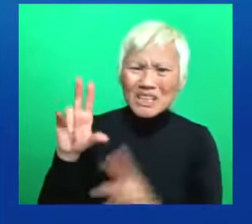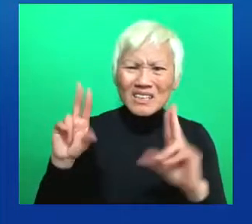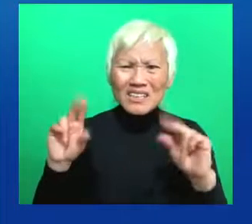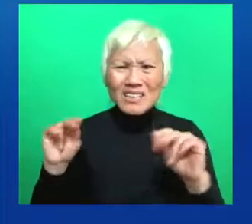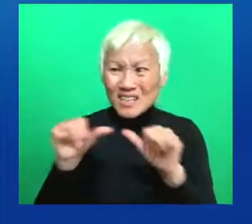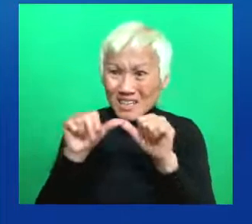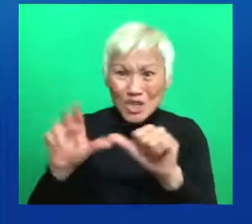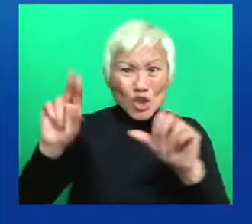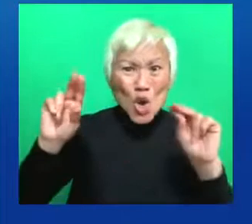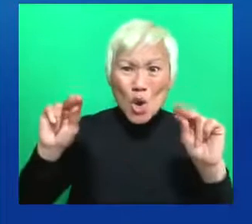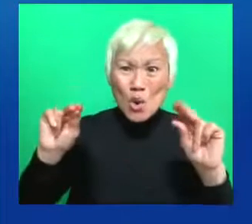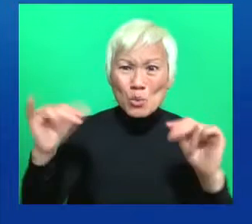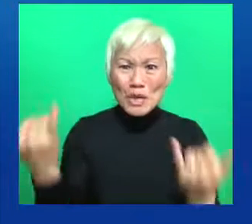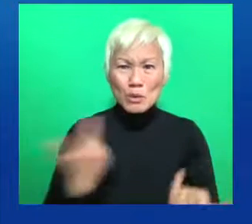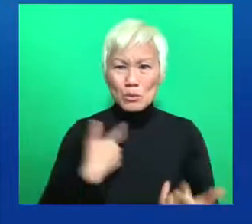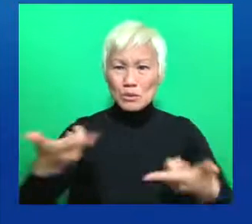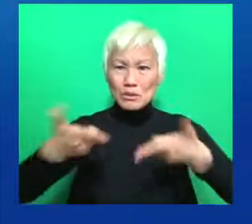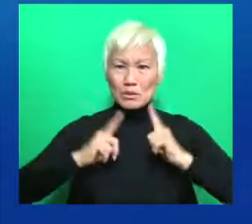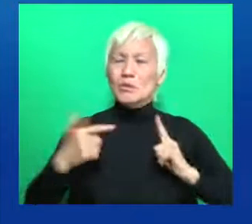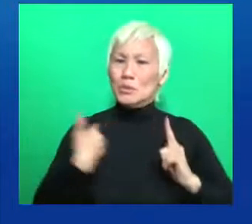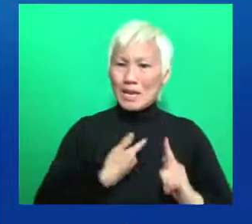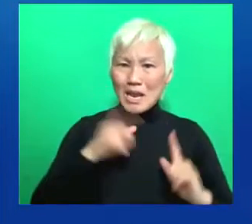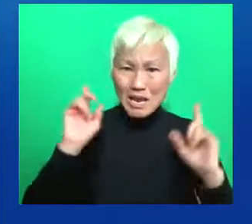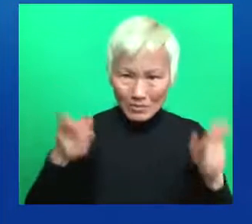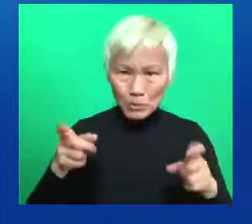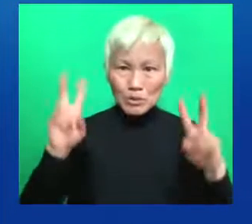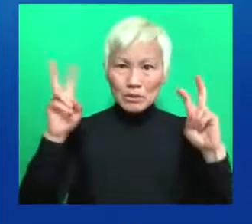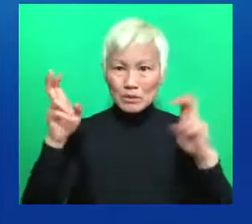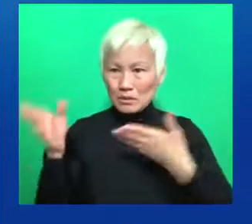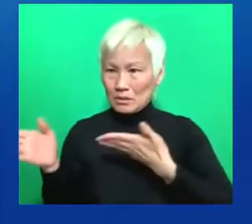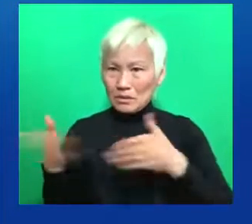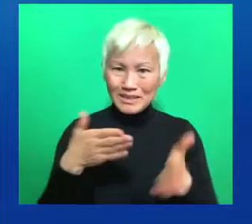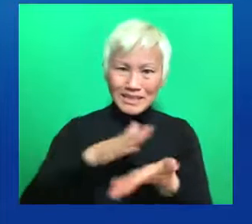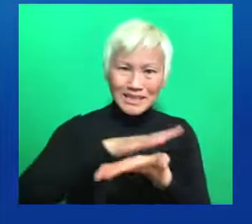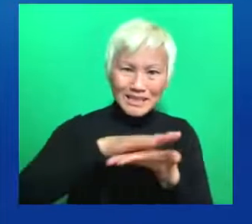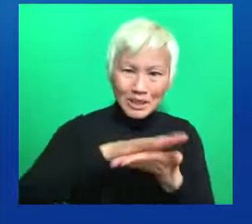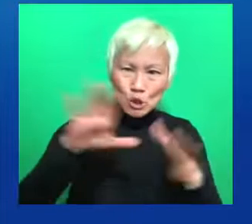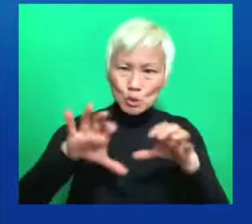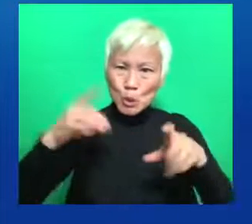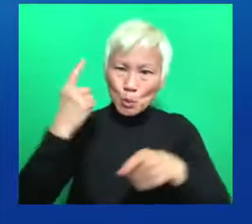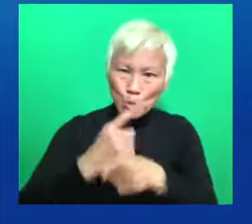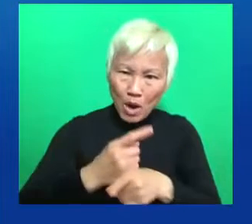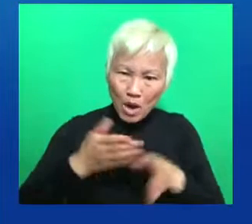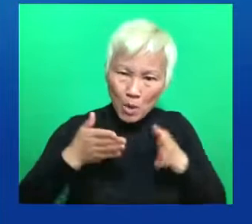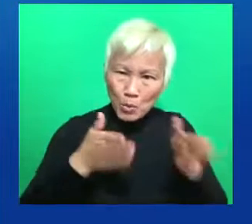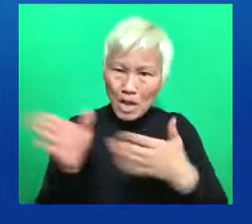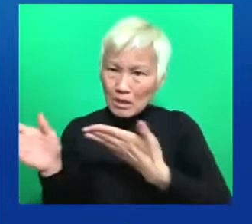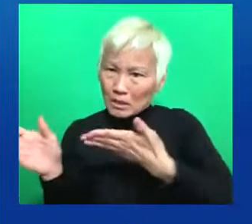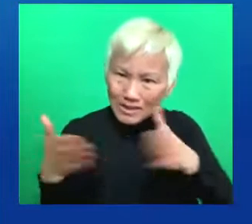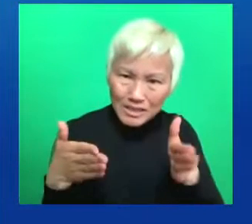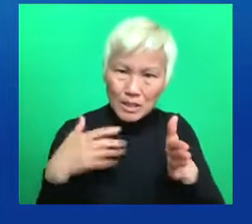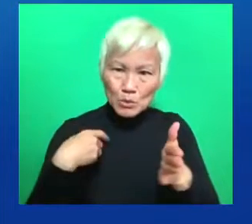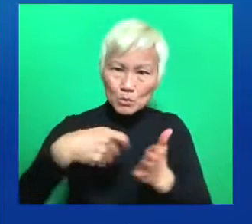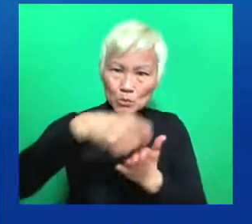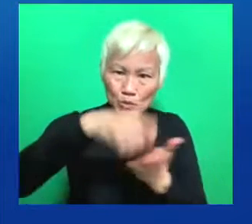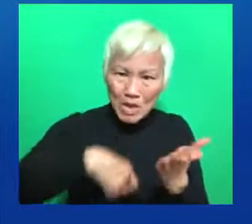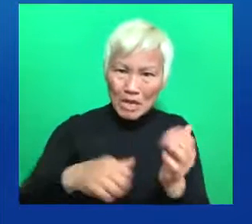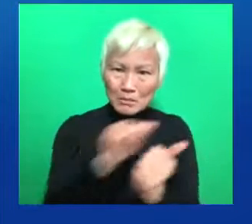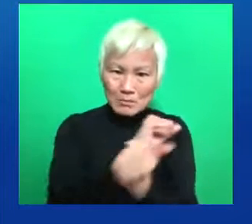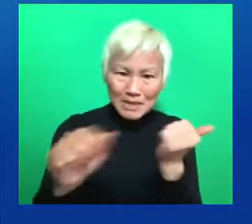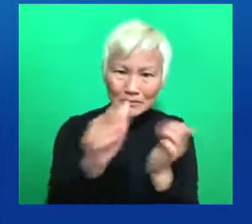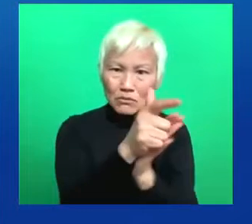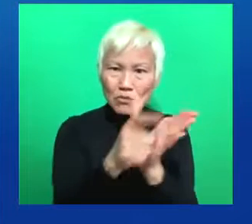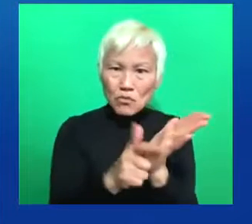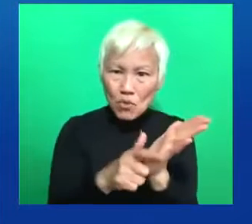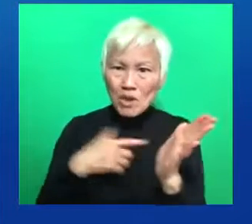and to, quite literally, write equity into law. And we must. And so my approach as a lawmaker continues